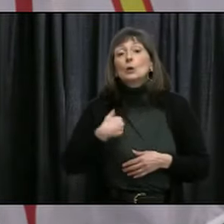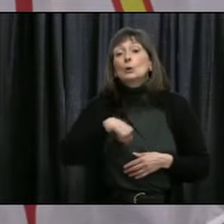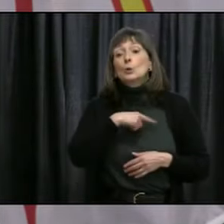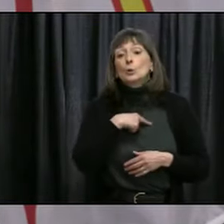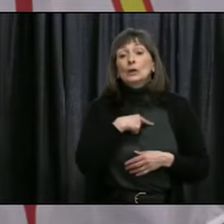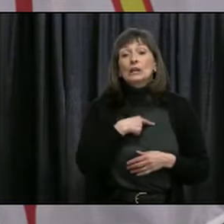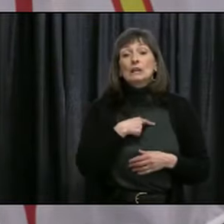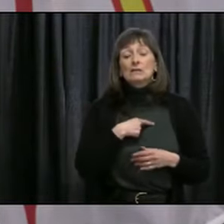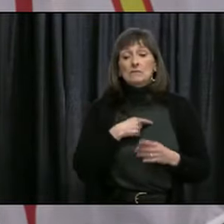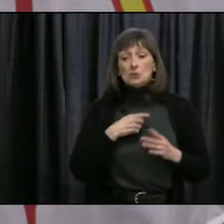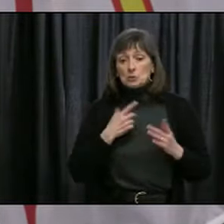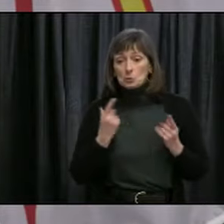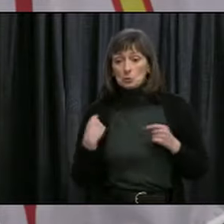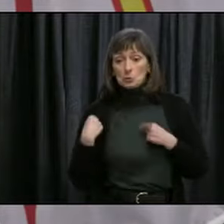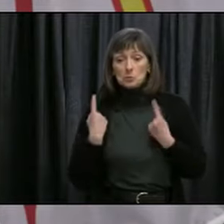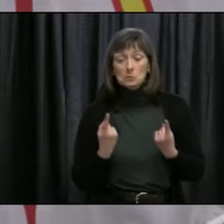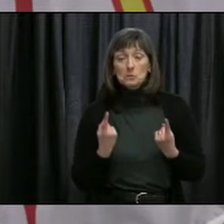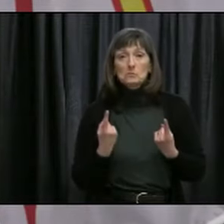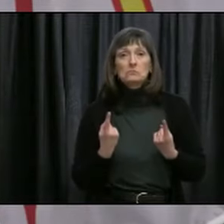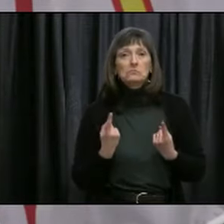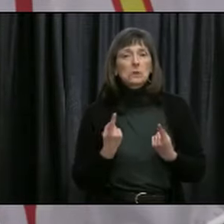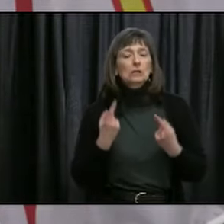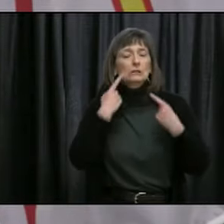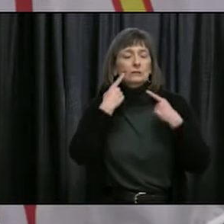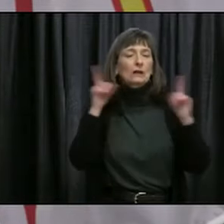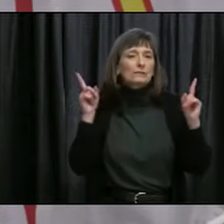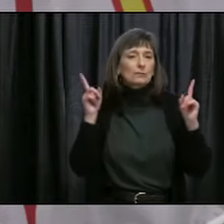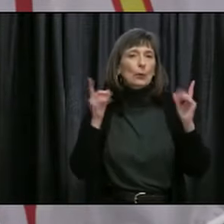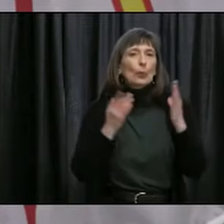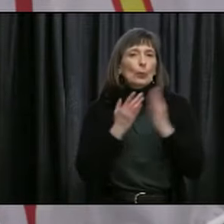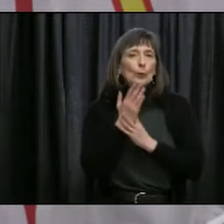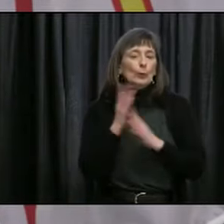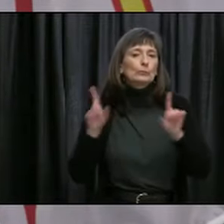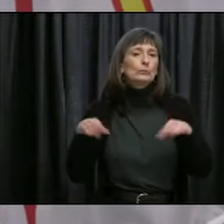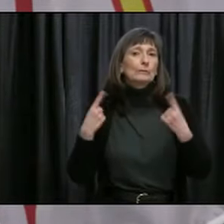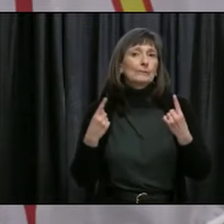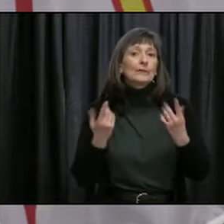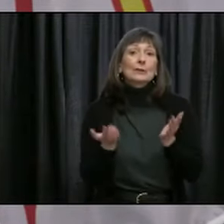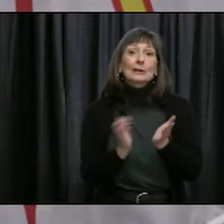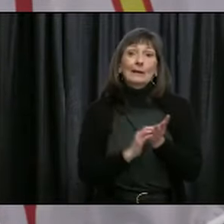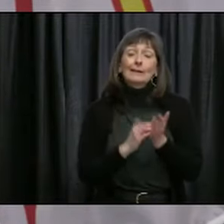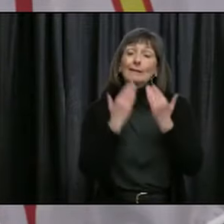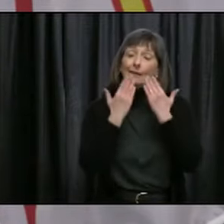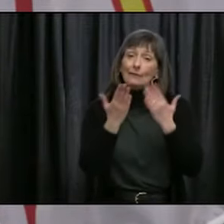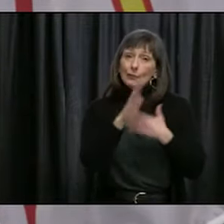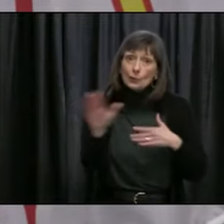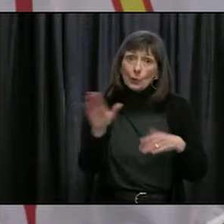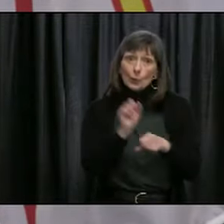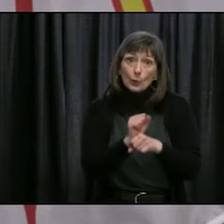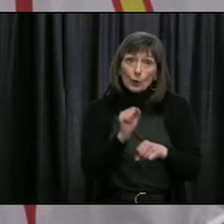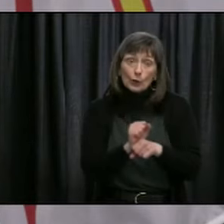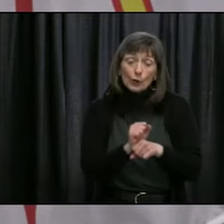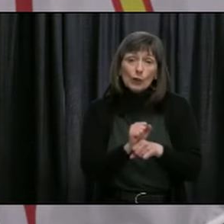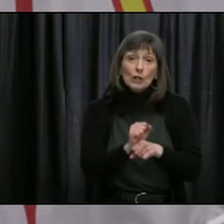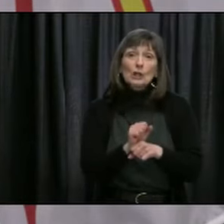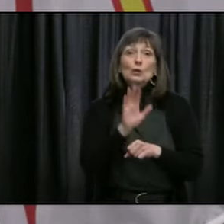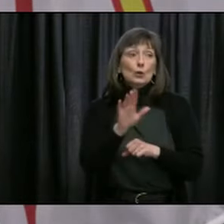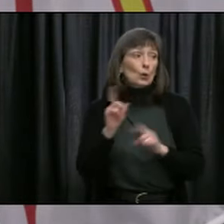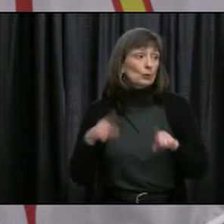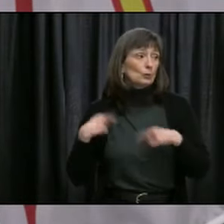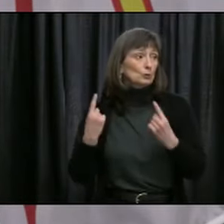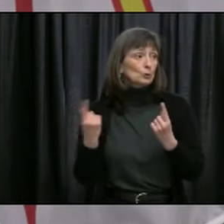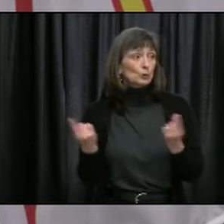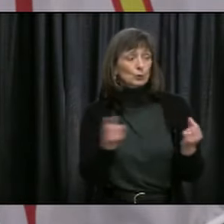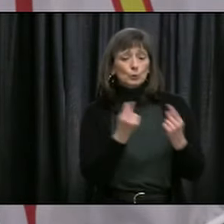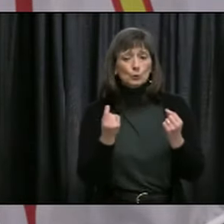demonstrated our ability to weather the storm. So, once again, want to thank you for your efforts. Your actions have proved good